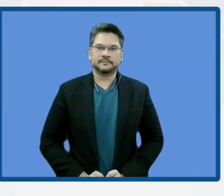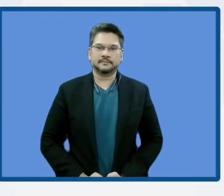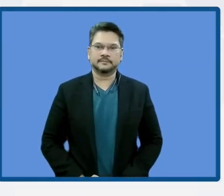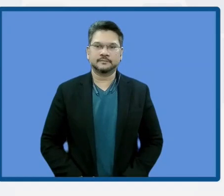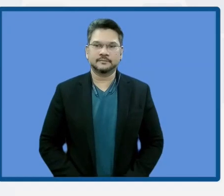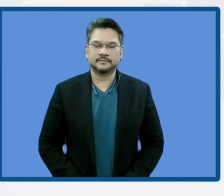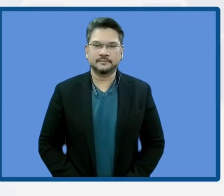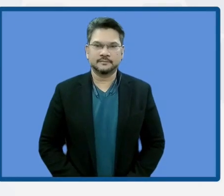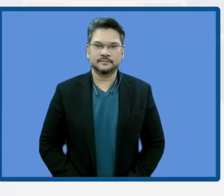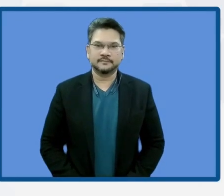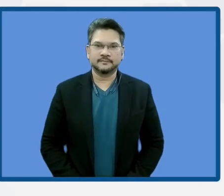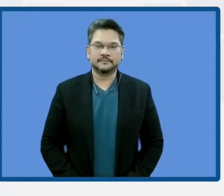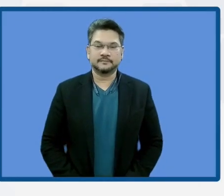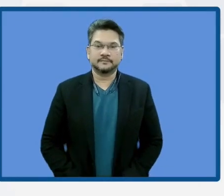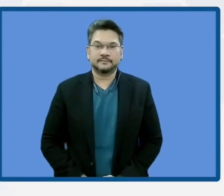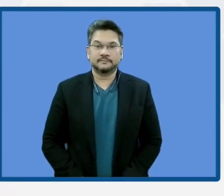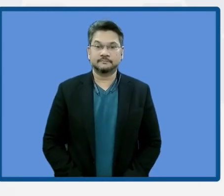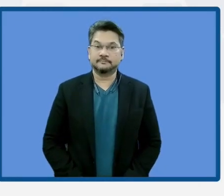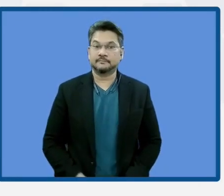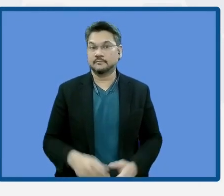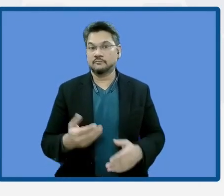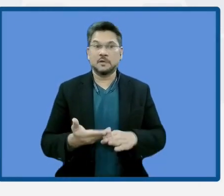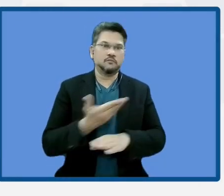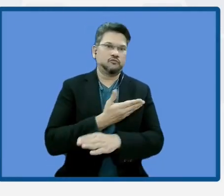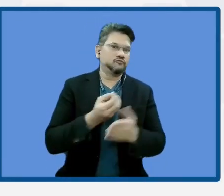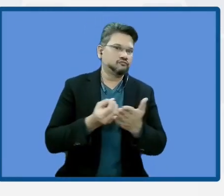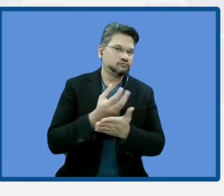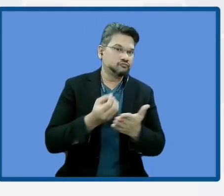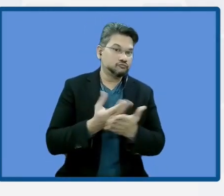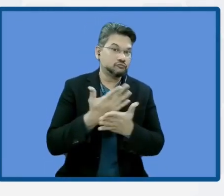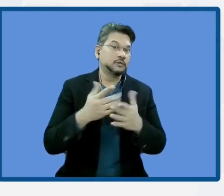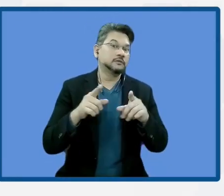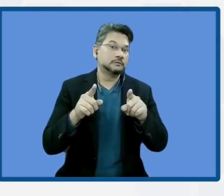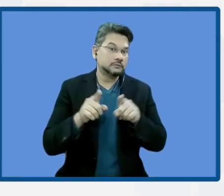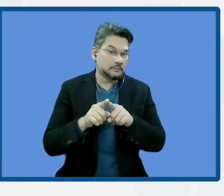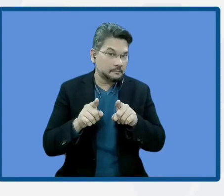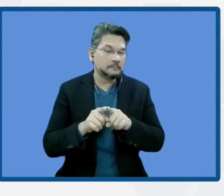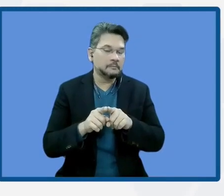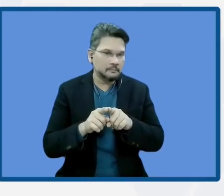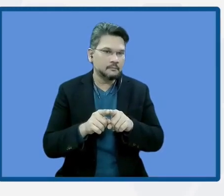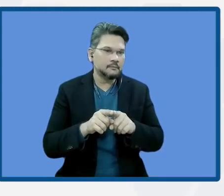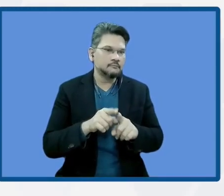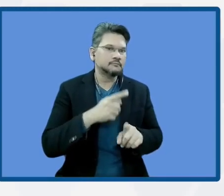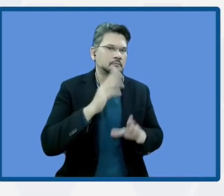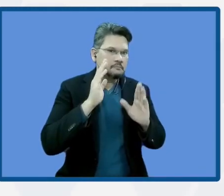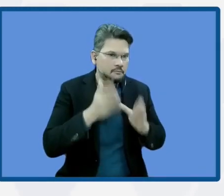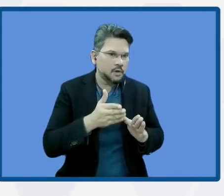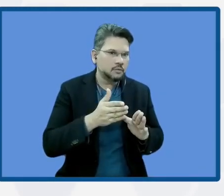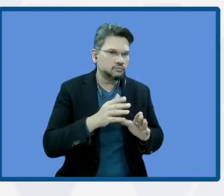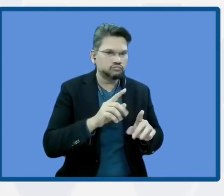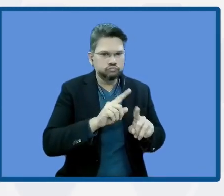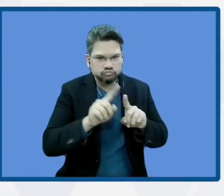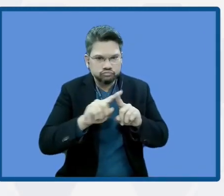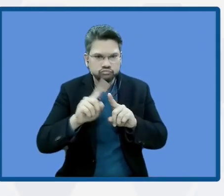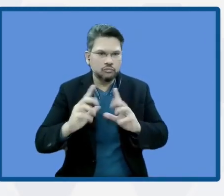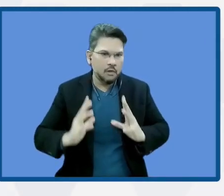As has already been mentioned earlier, to identify those sustainable livelihoods,